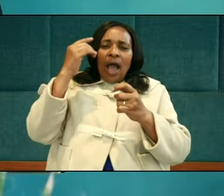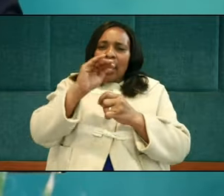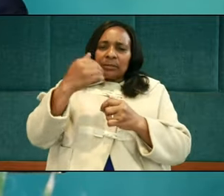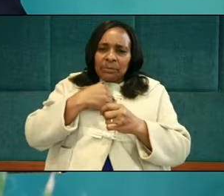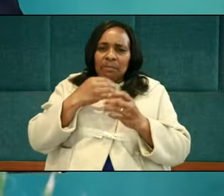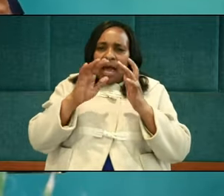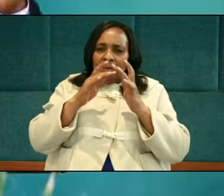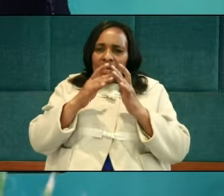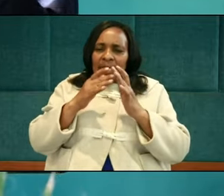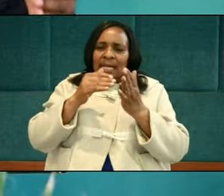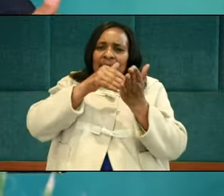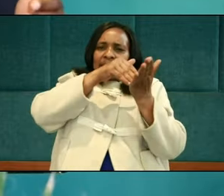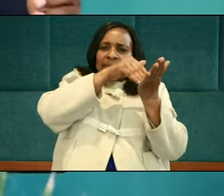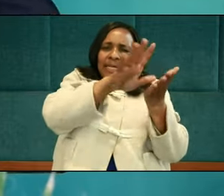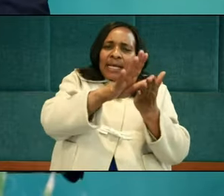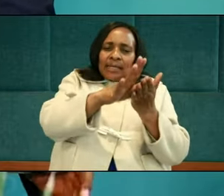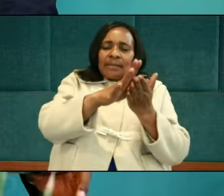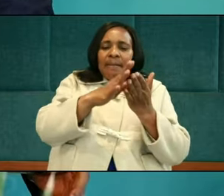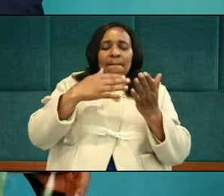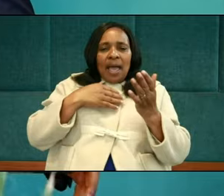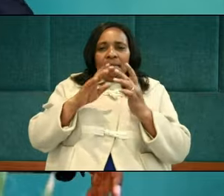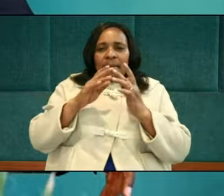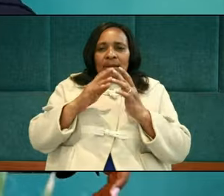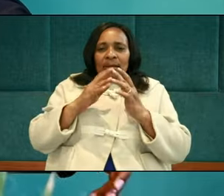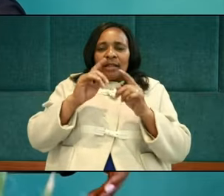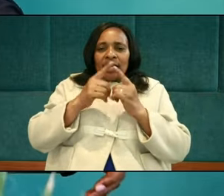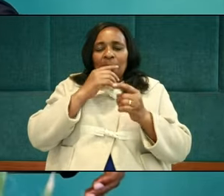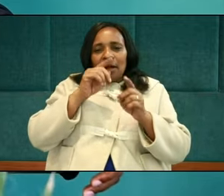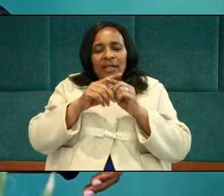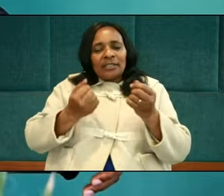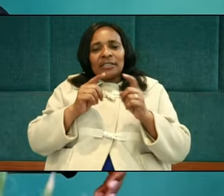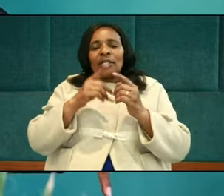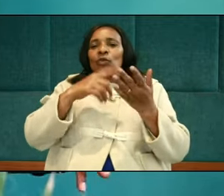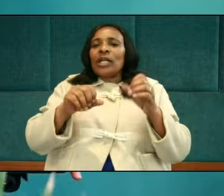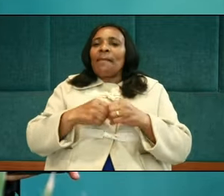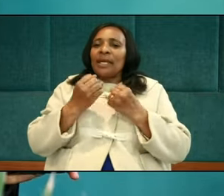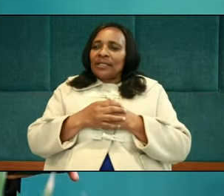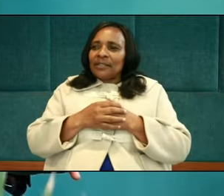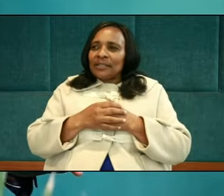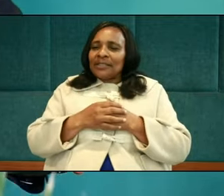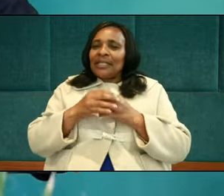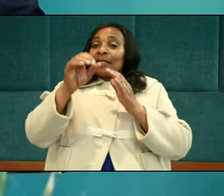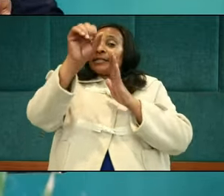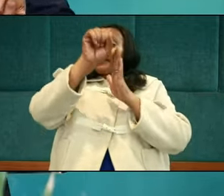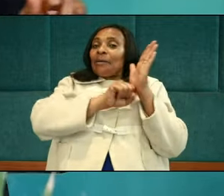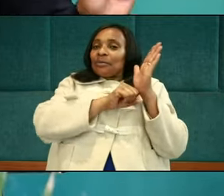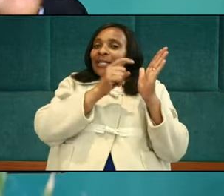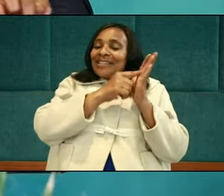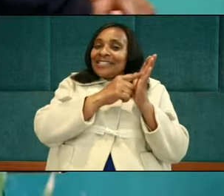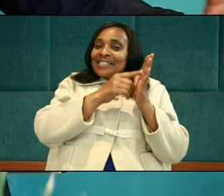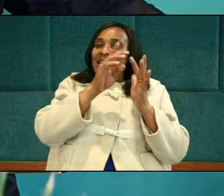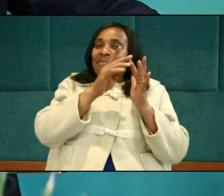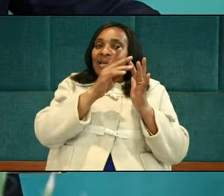address. He sent it to my email address. And guess what, brothers and sisters. The subject of that